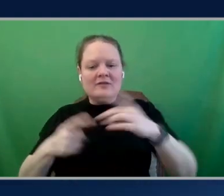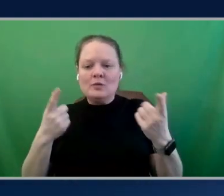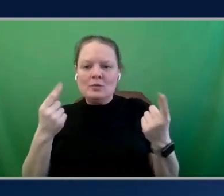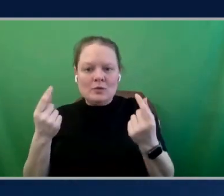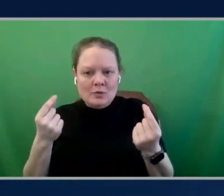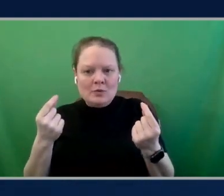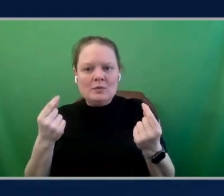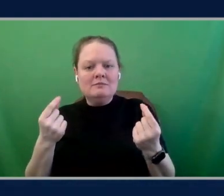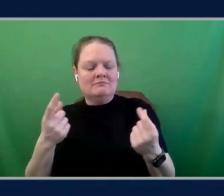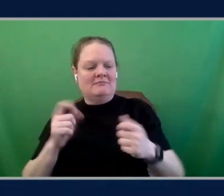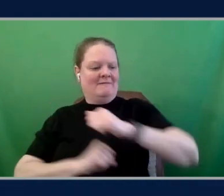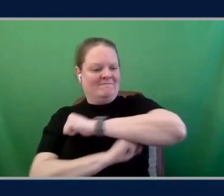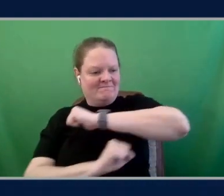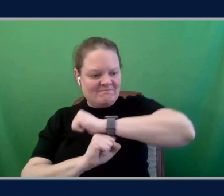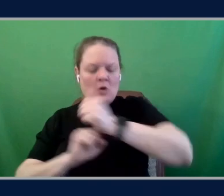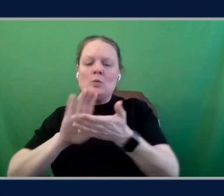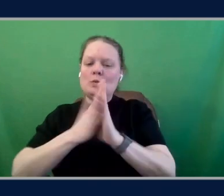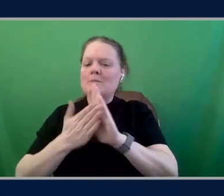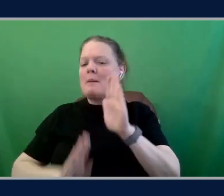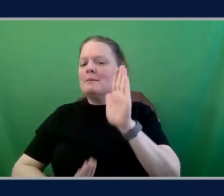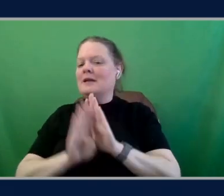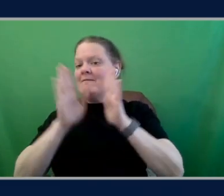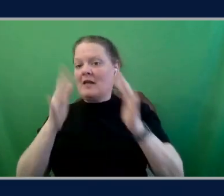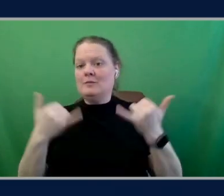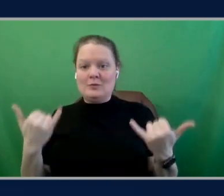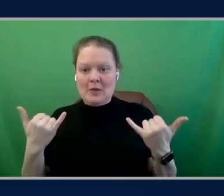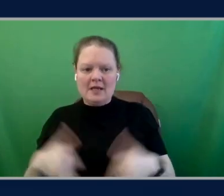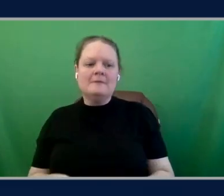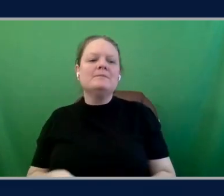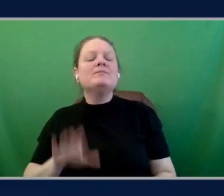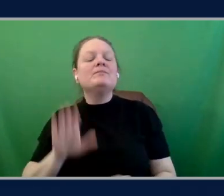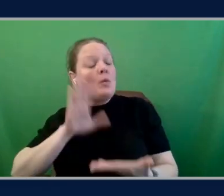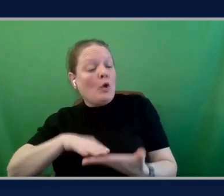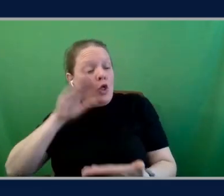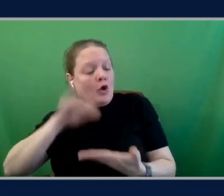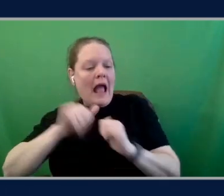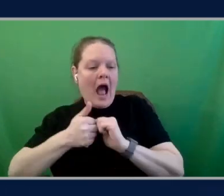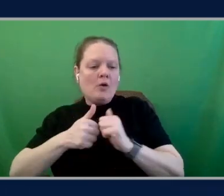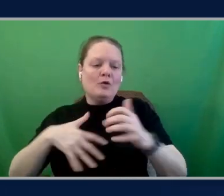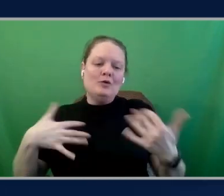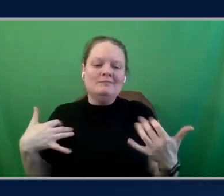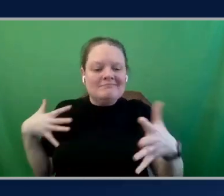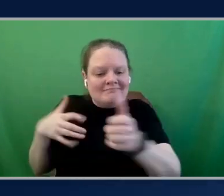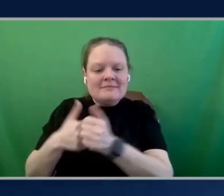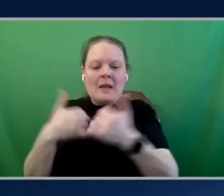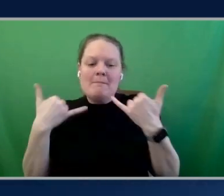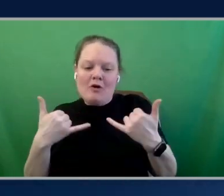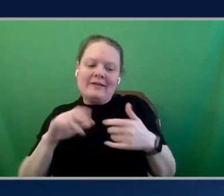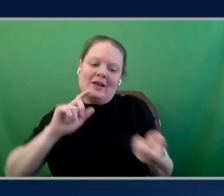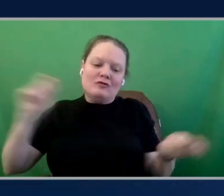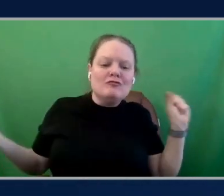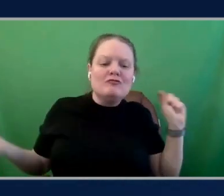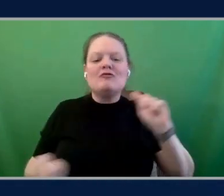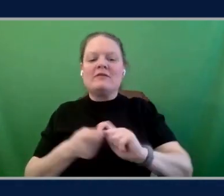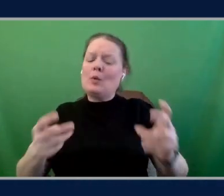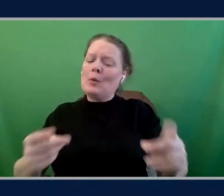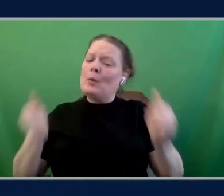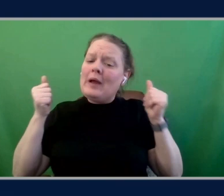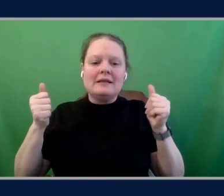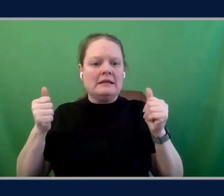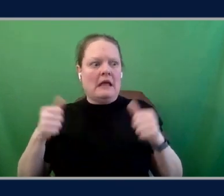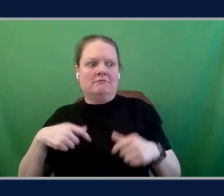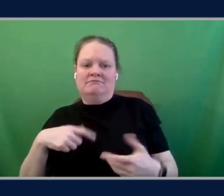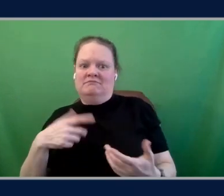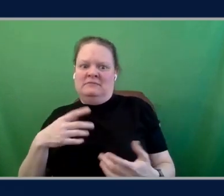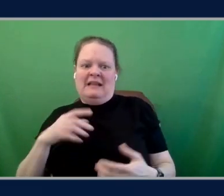be a developer these days. But you're going to learn how you can modernize and transform really quickly at lightning speed. You're also going to see about